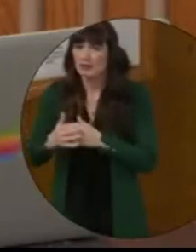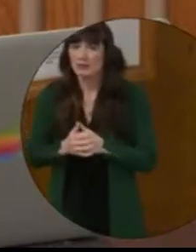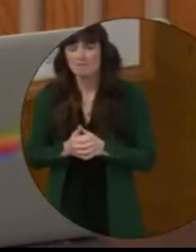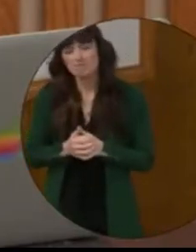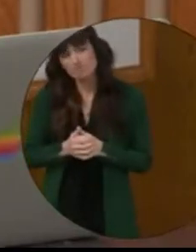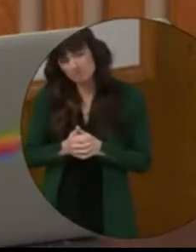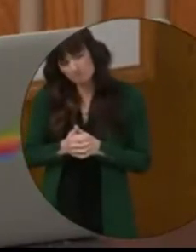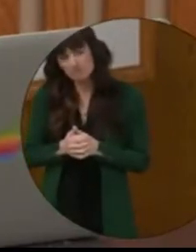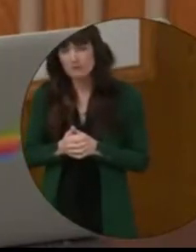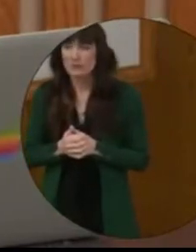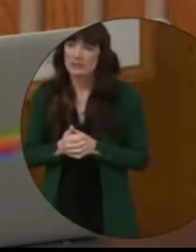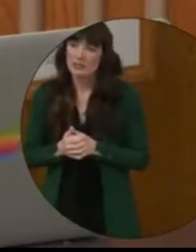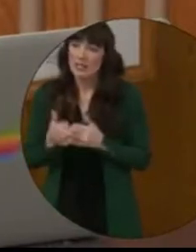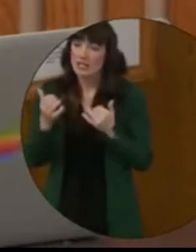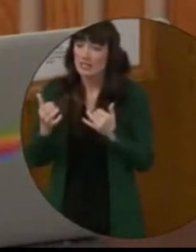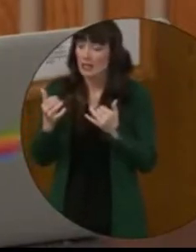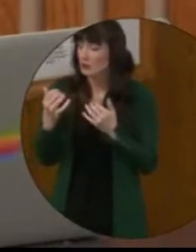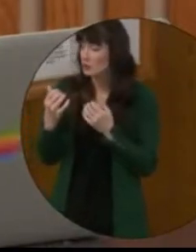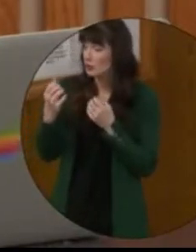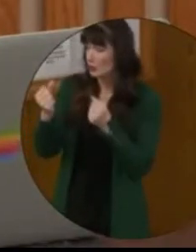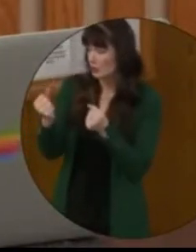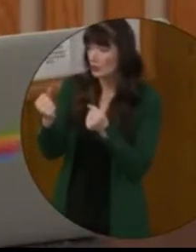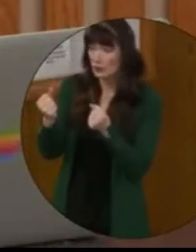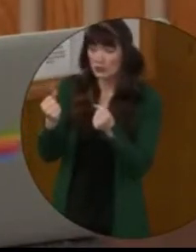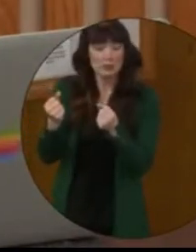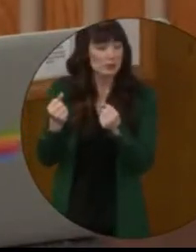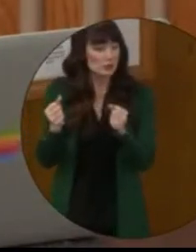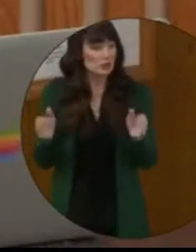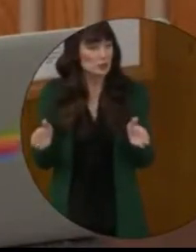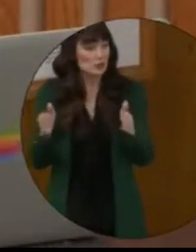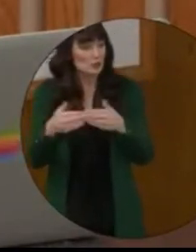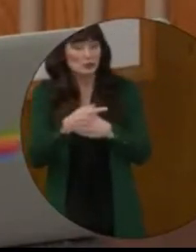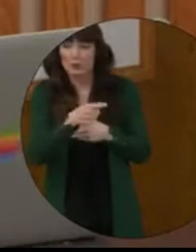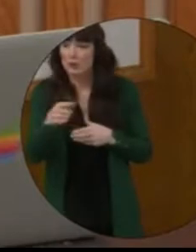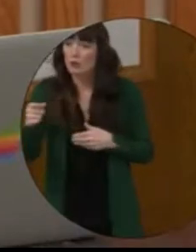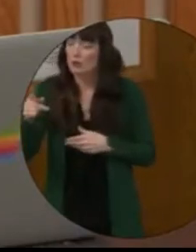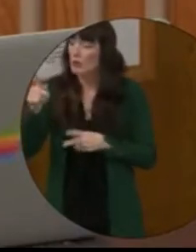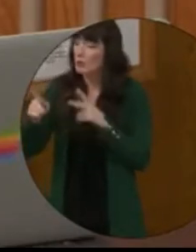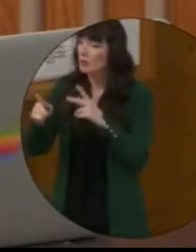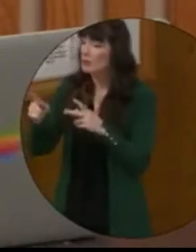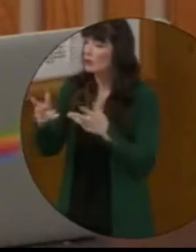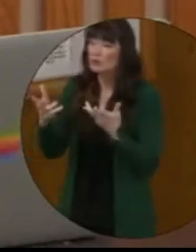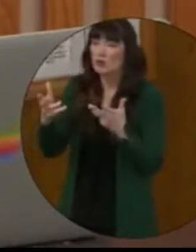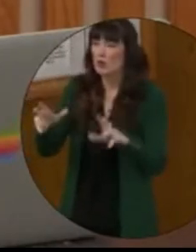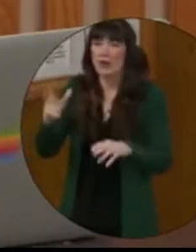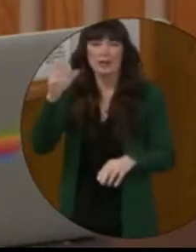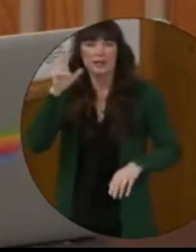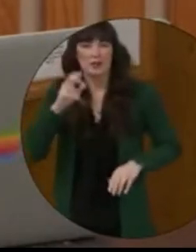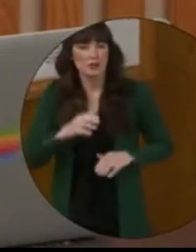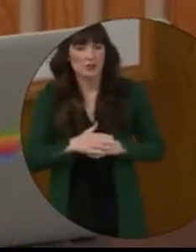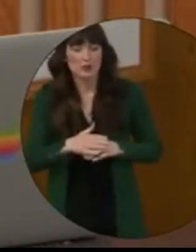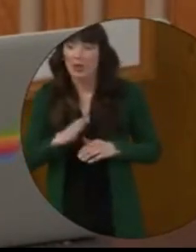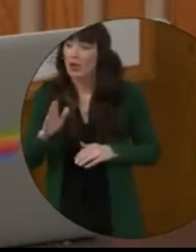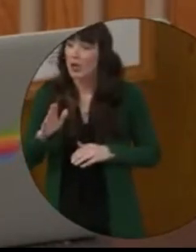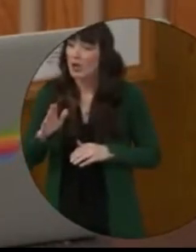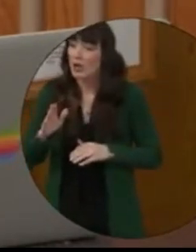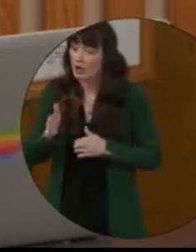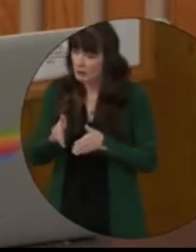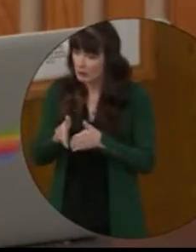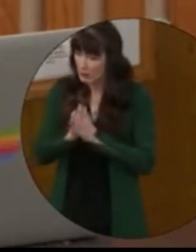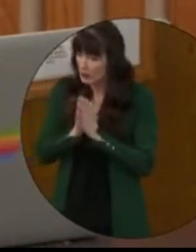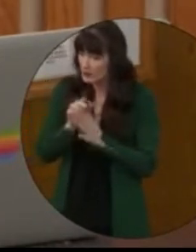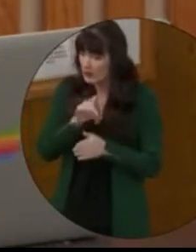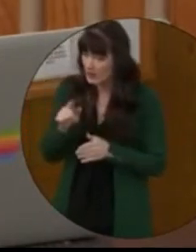It takes courage to state the truth in a room full of people unwilling to hear it. I requested this item after giving you an